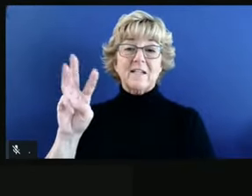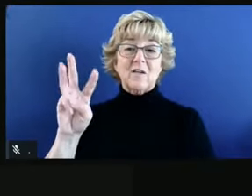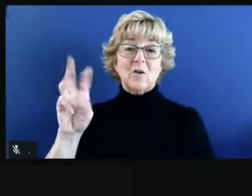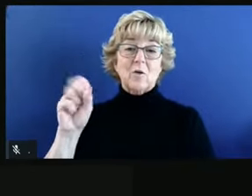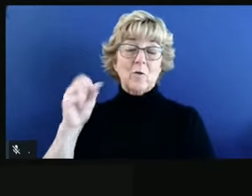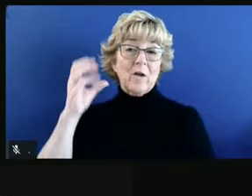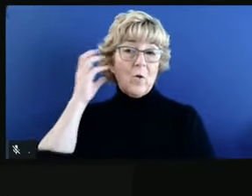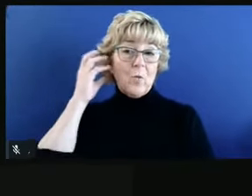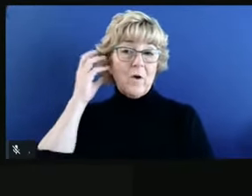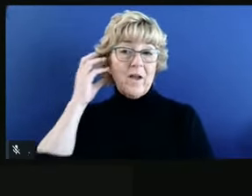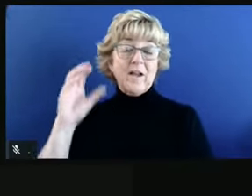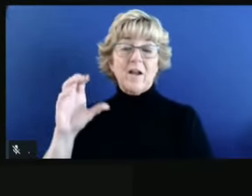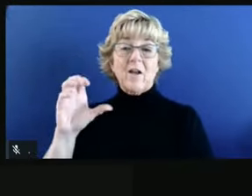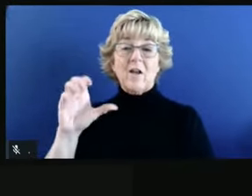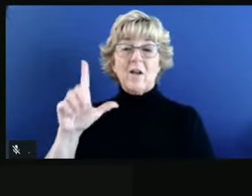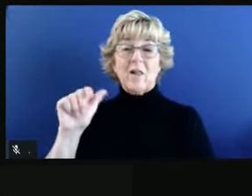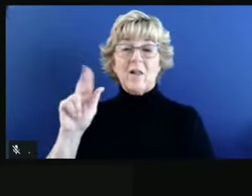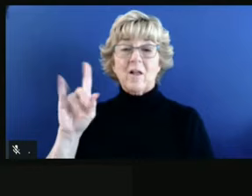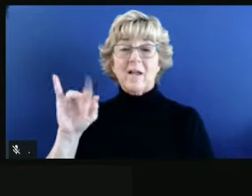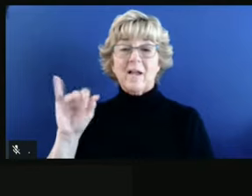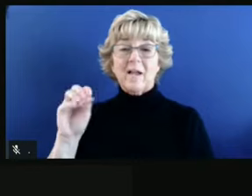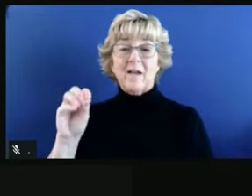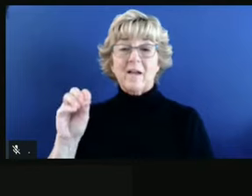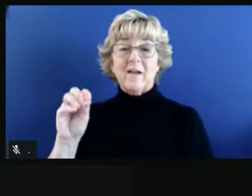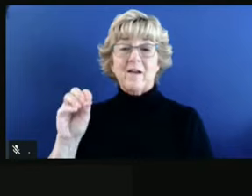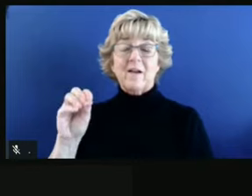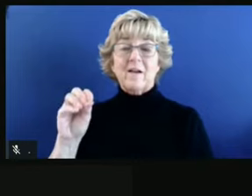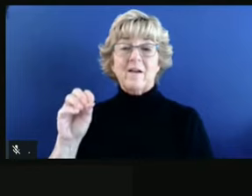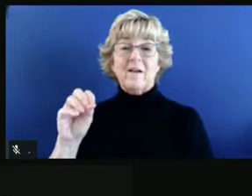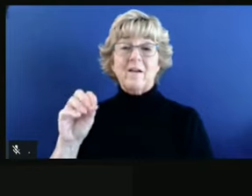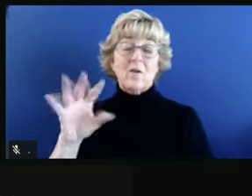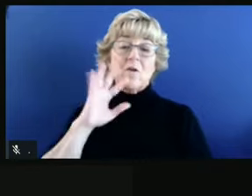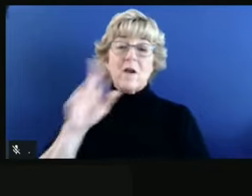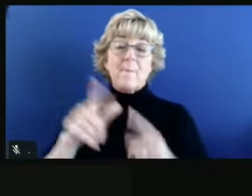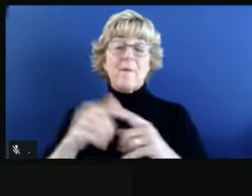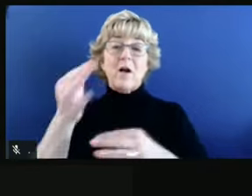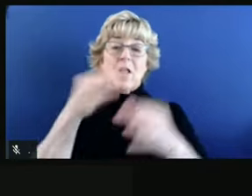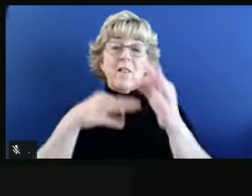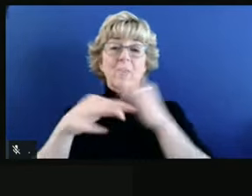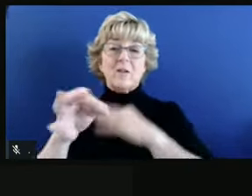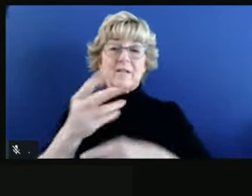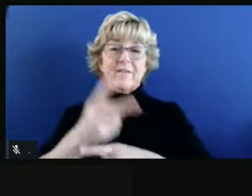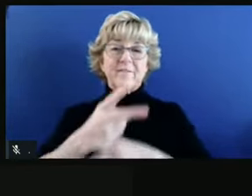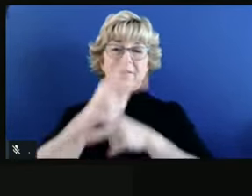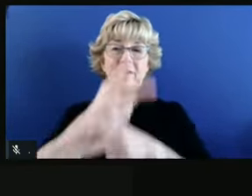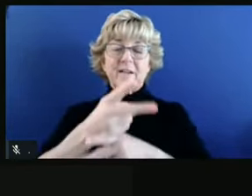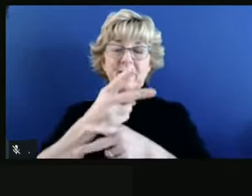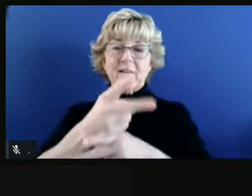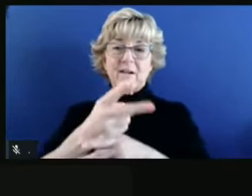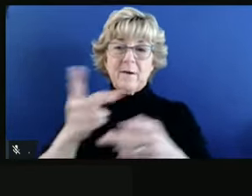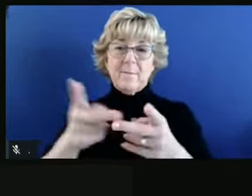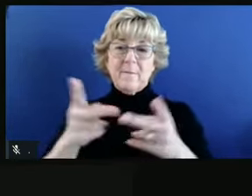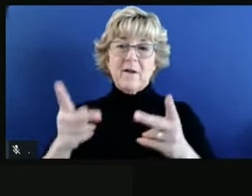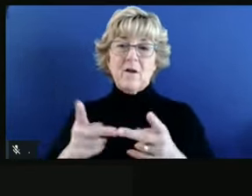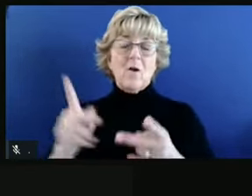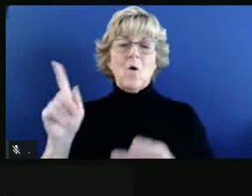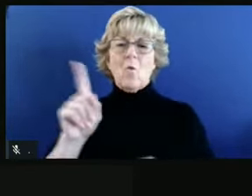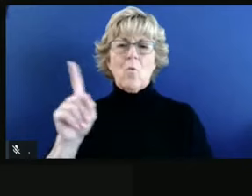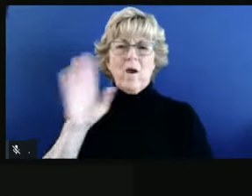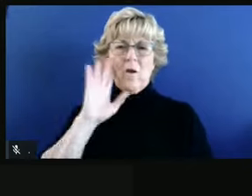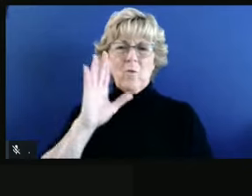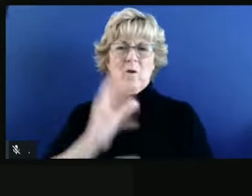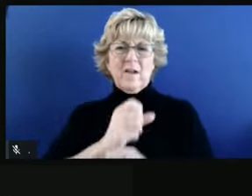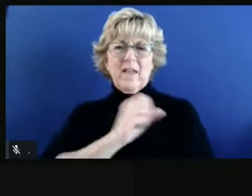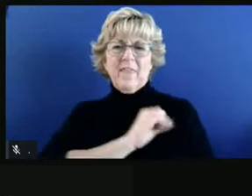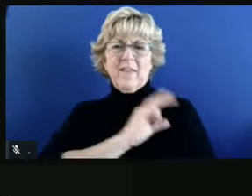I have a couple of questions. So when you talk about the alternative care sites, I'm wondering where the state would get staffing for them